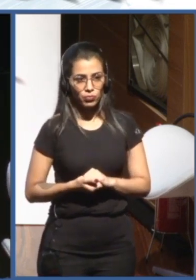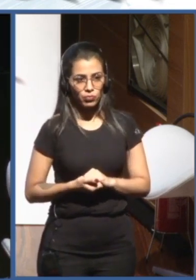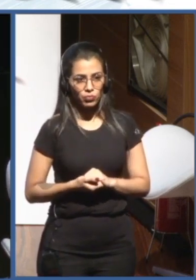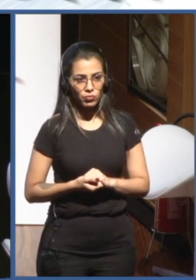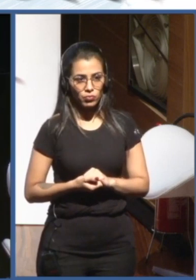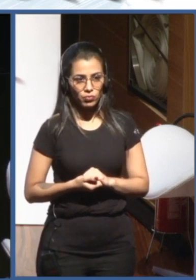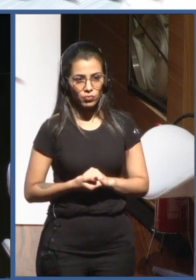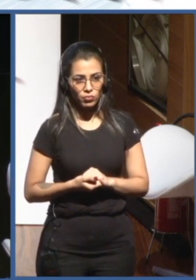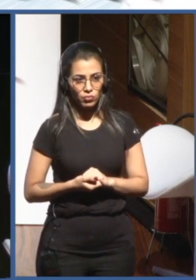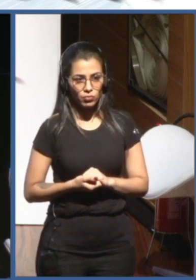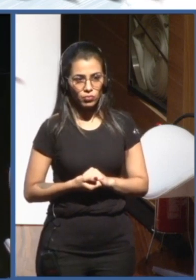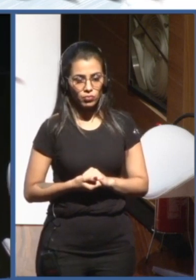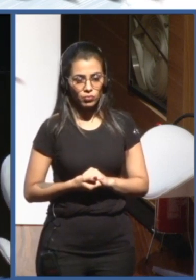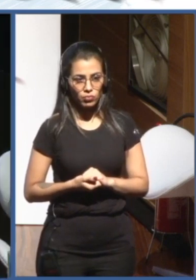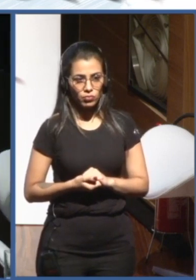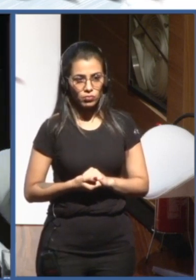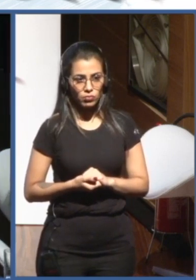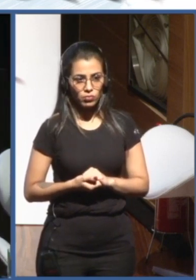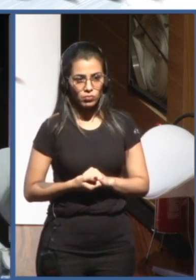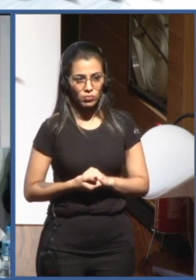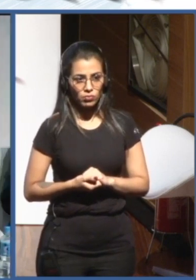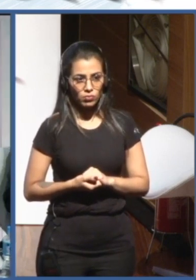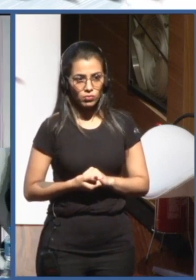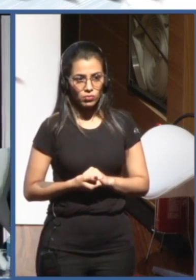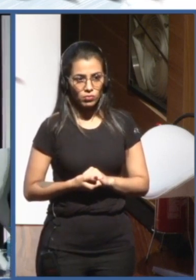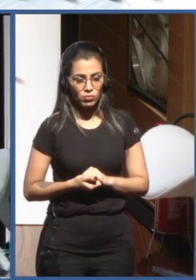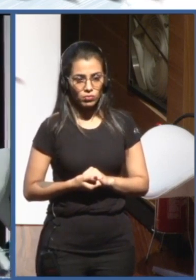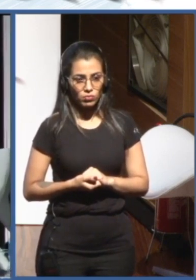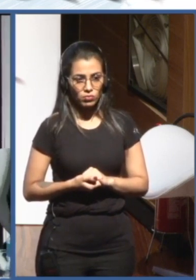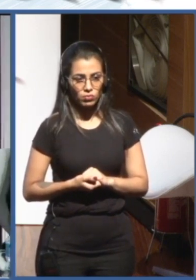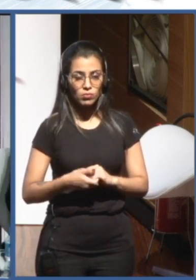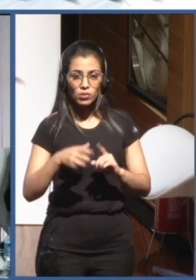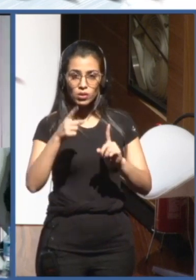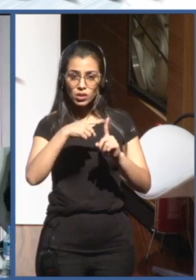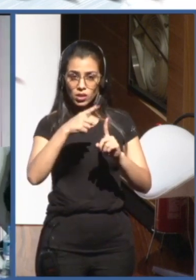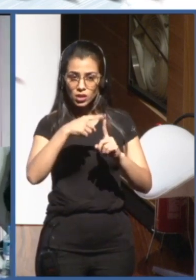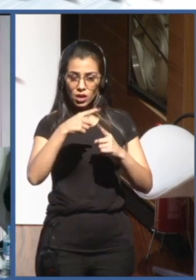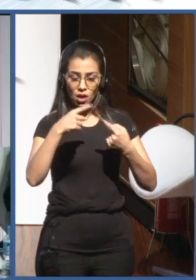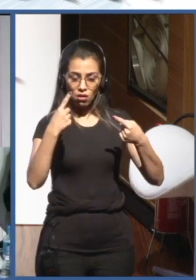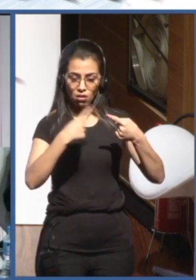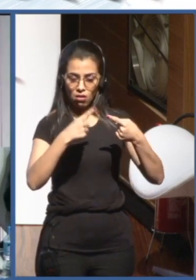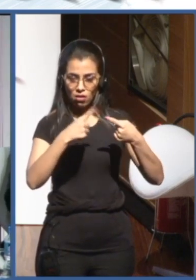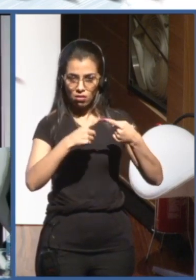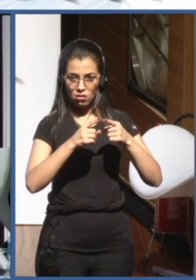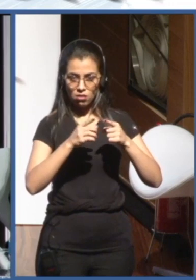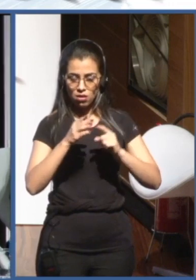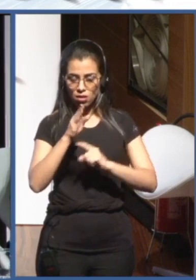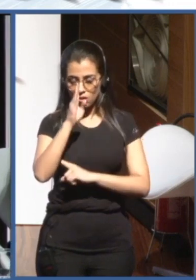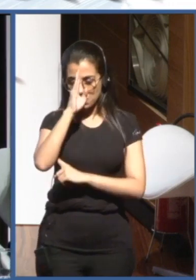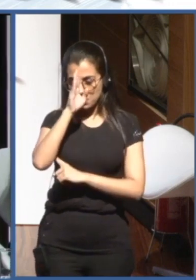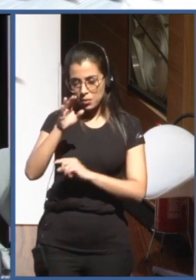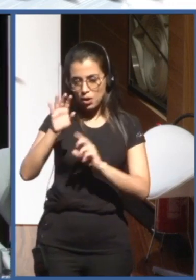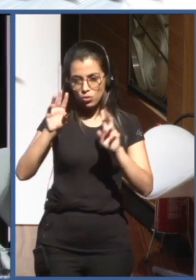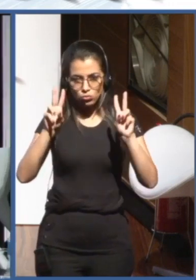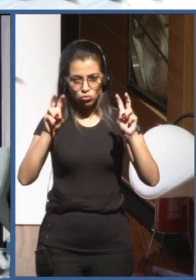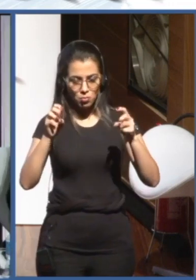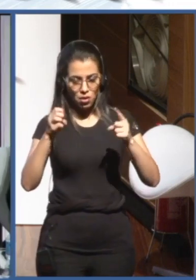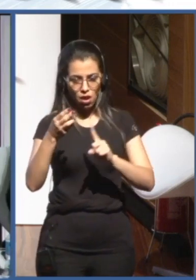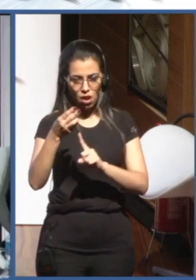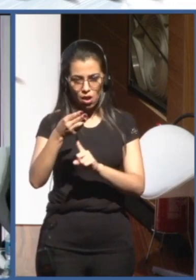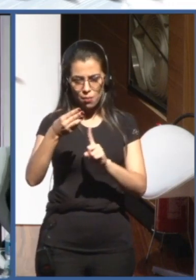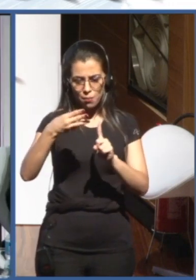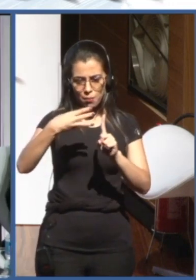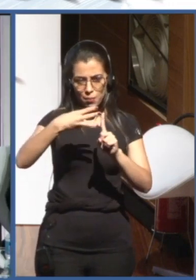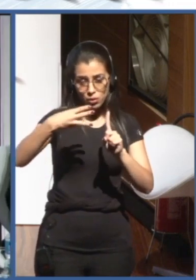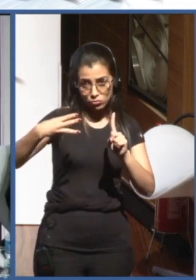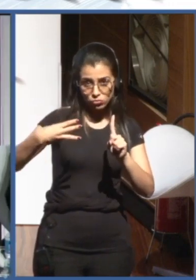and Health, which is run by Novartis and Microsoft. ITU and UNESCO run the Broadband Commission. So that's doing a lot of work